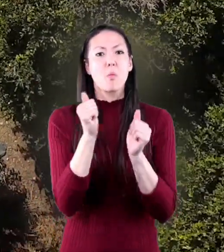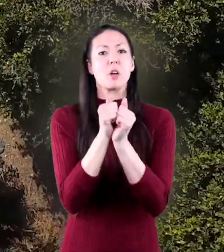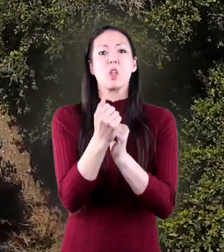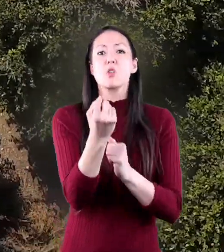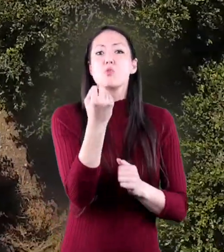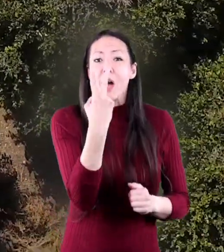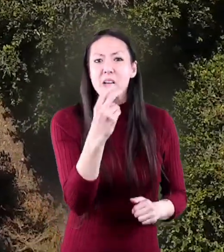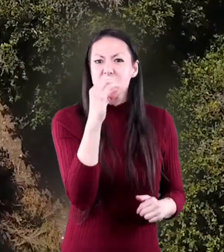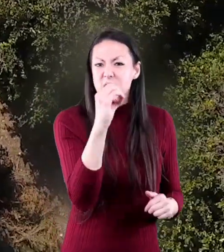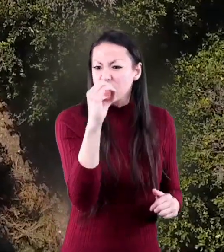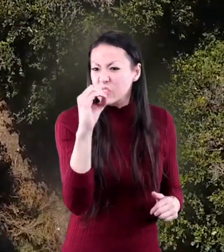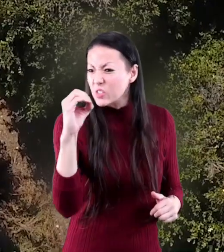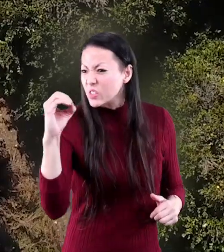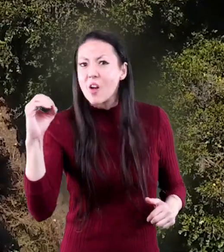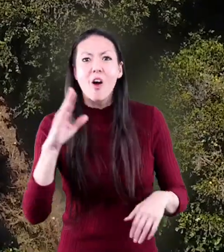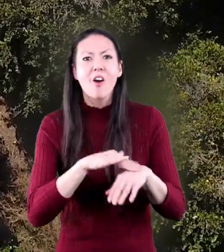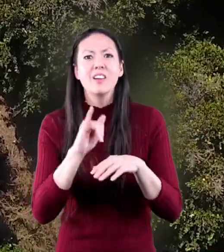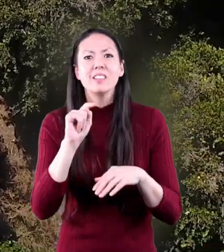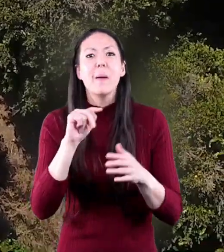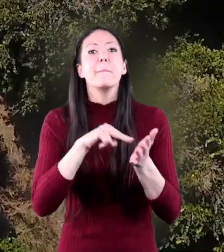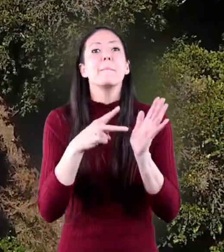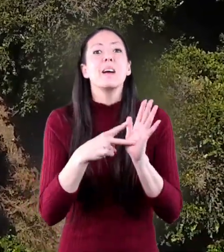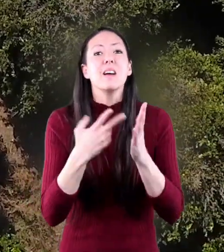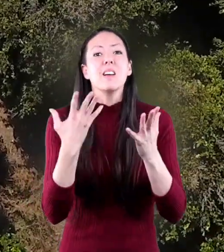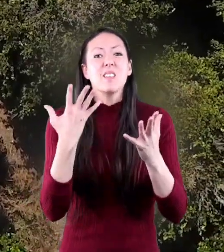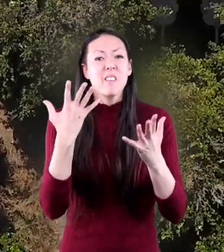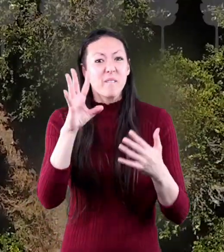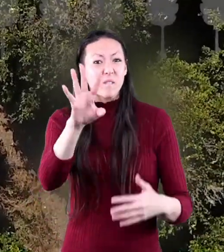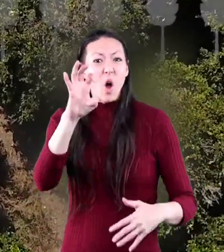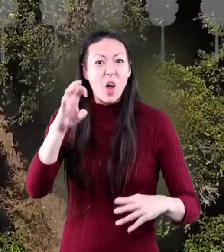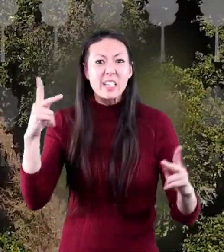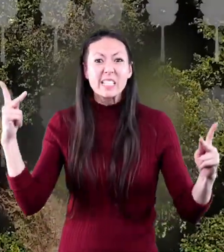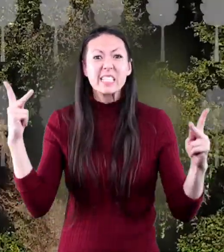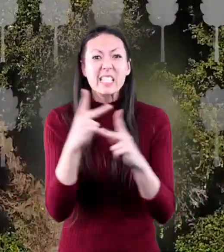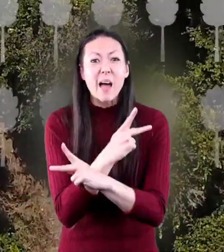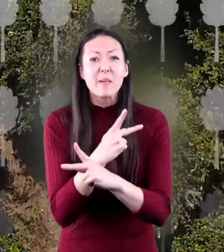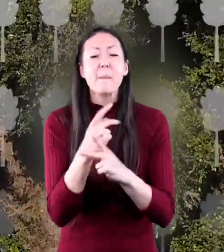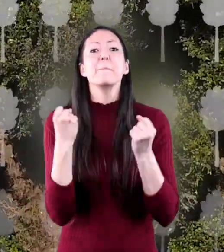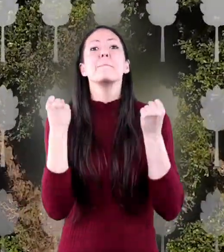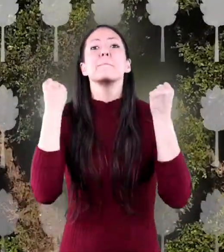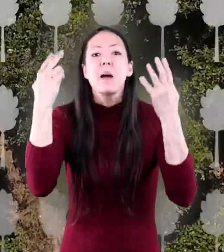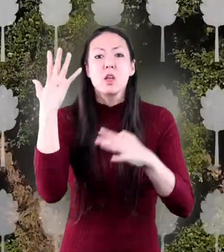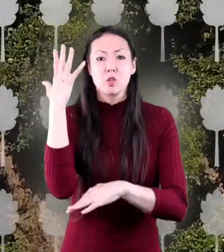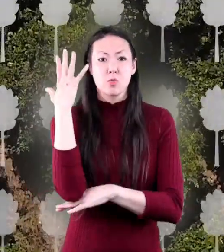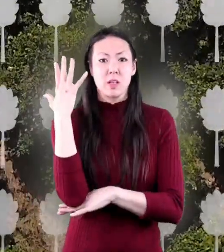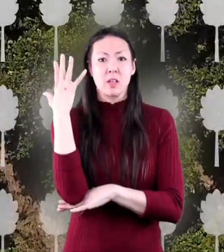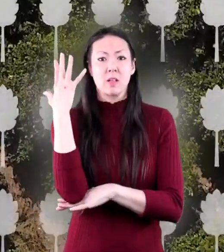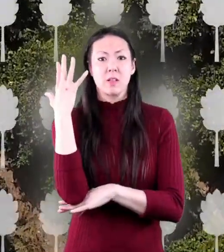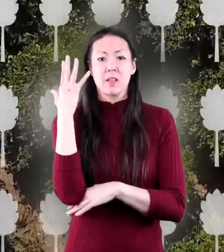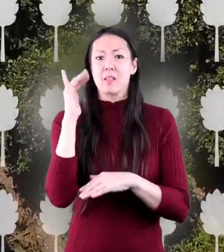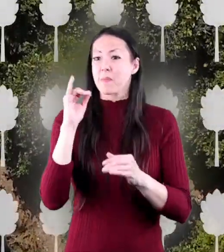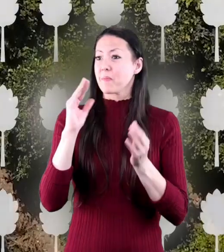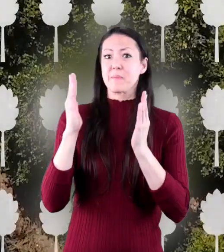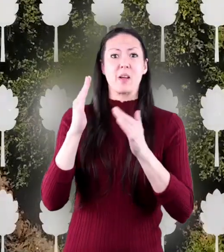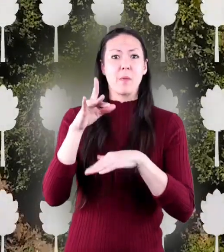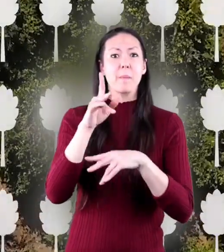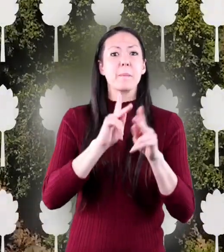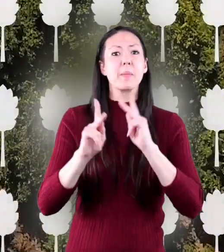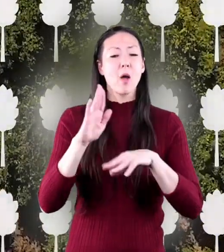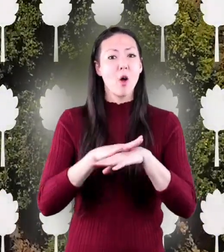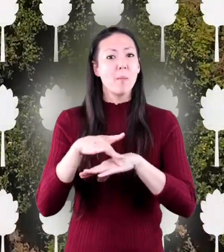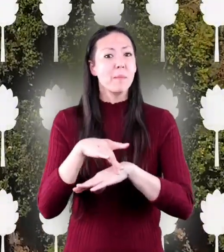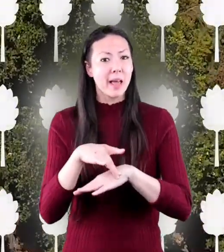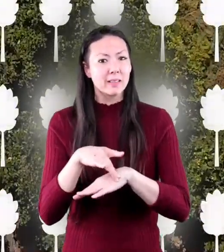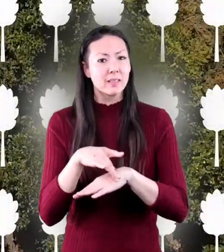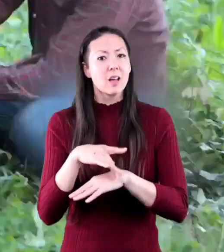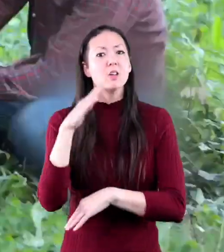number three with 12 zeros after it. That means there are more than 400 times as many trees as there are people on